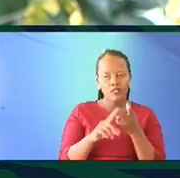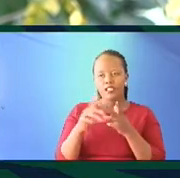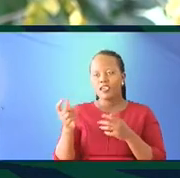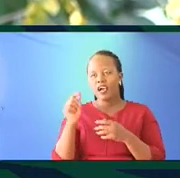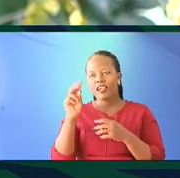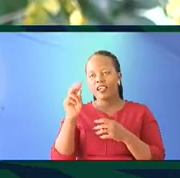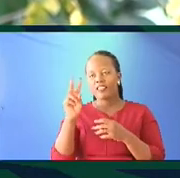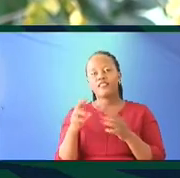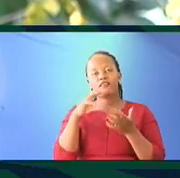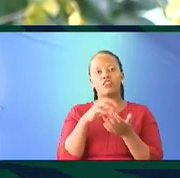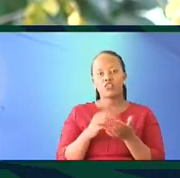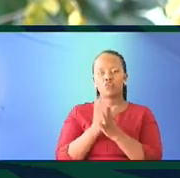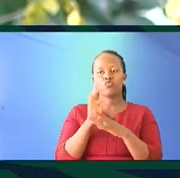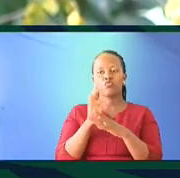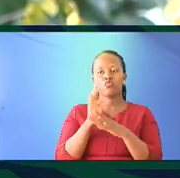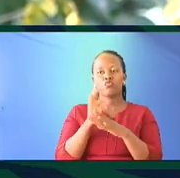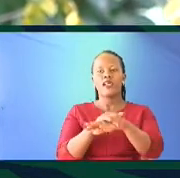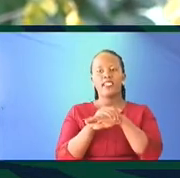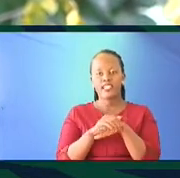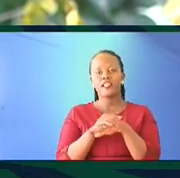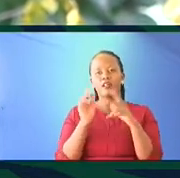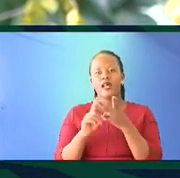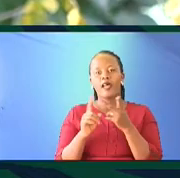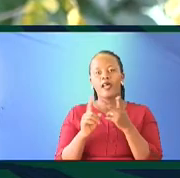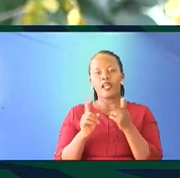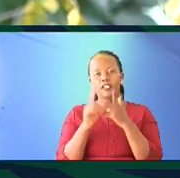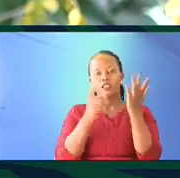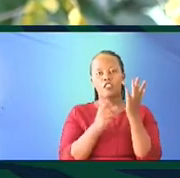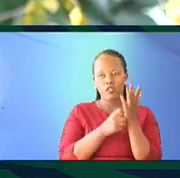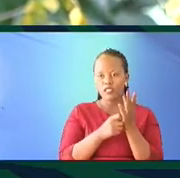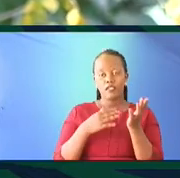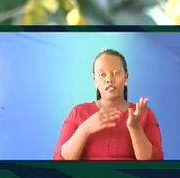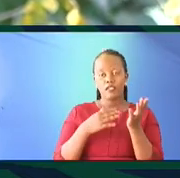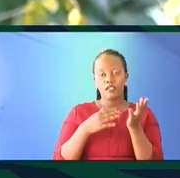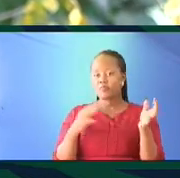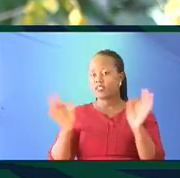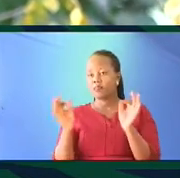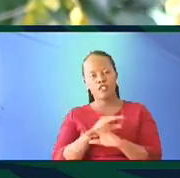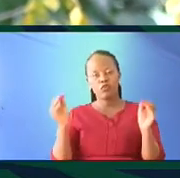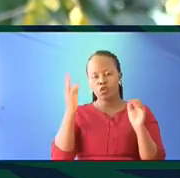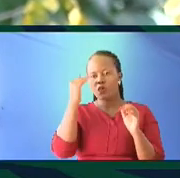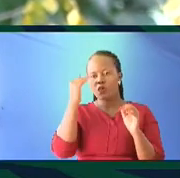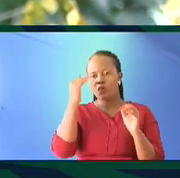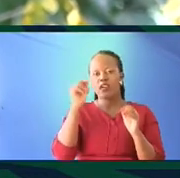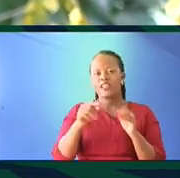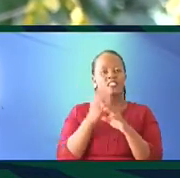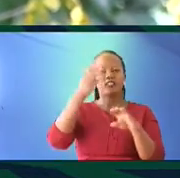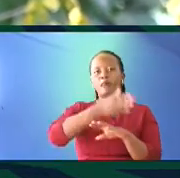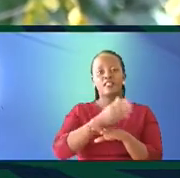stations in English, that broadcast in English, and Kiswahiri. I would not be surprised that they surpass,